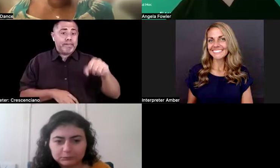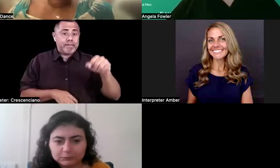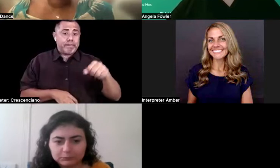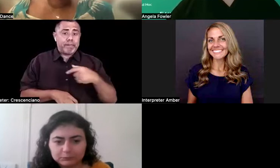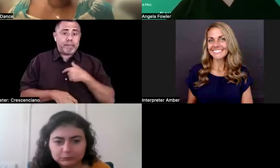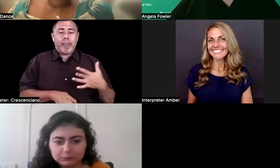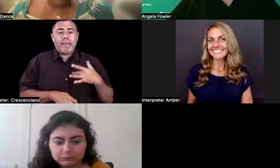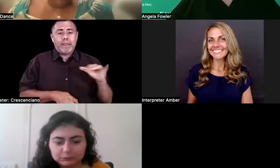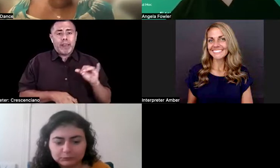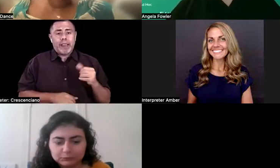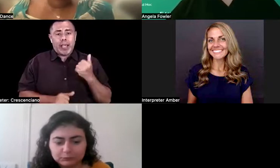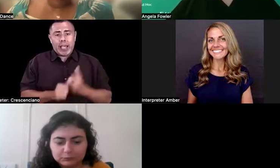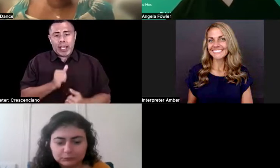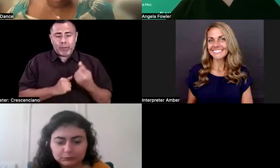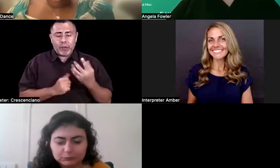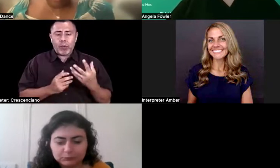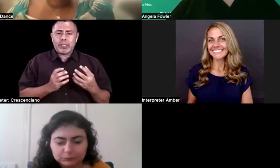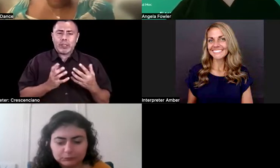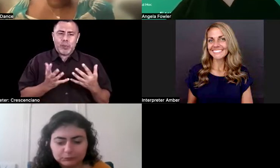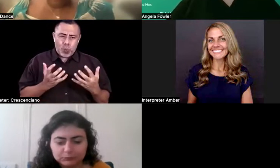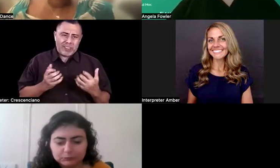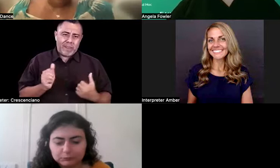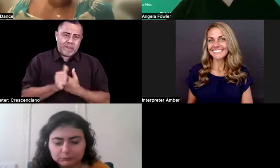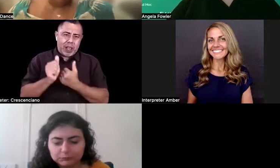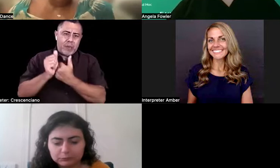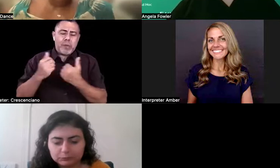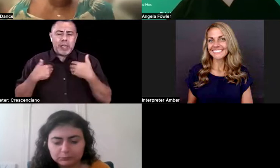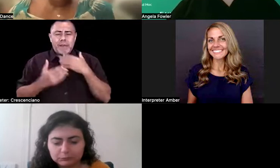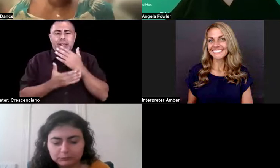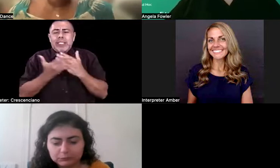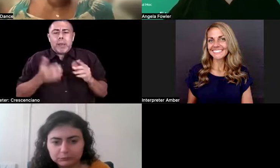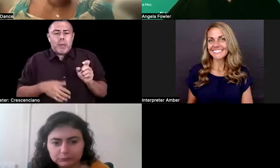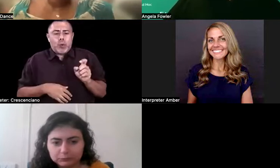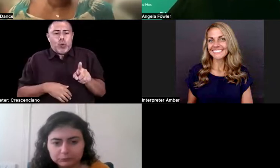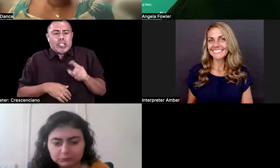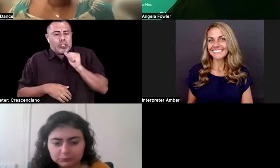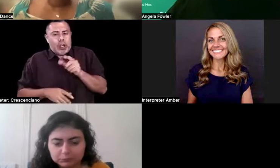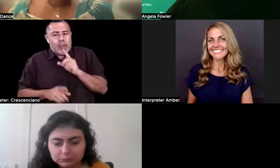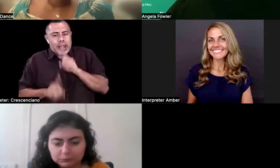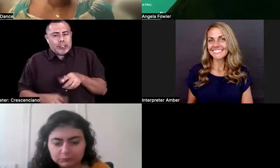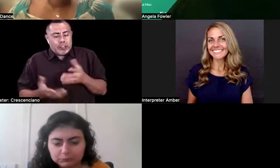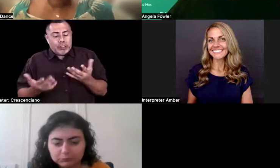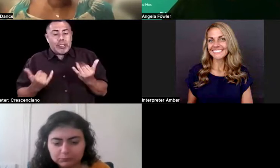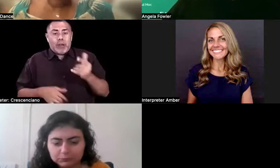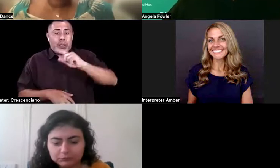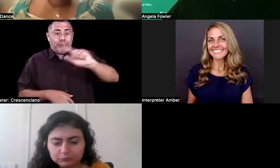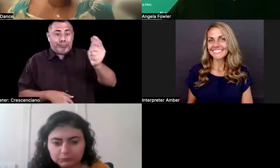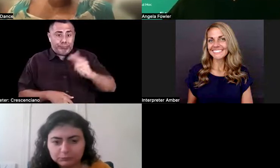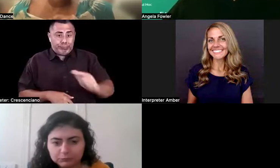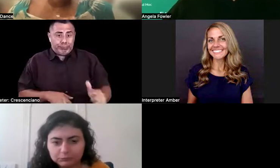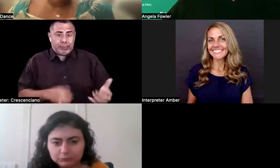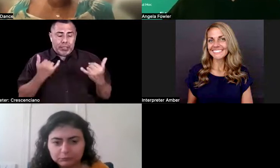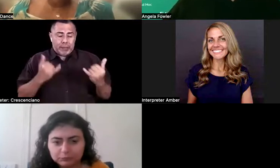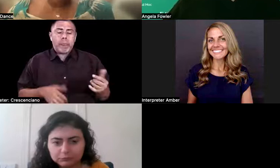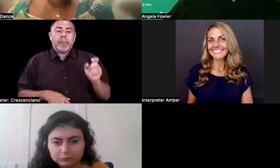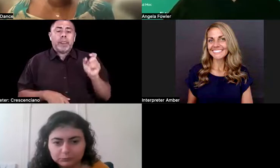everyone wants to follow up. They still had some unanswered questions. So, um, all right. Lightning round. The question is, and